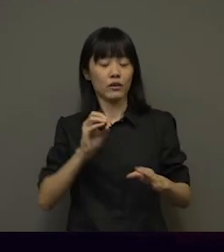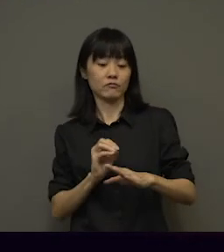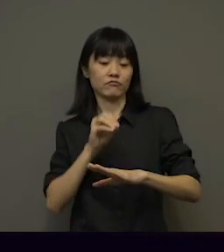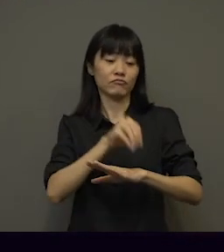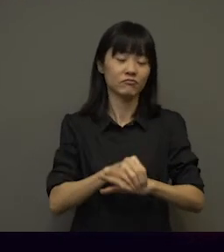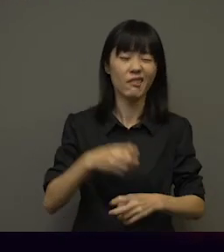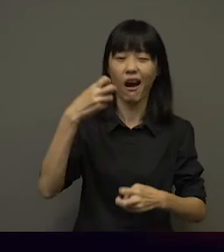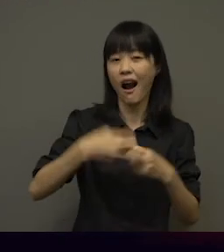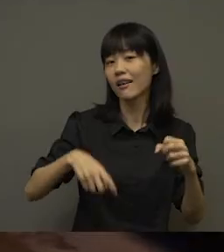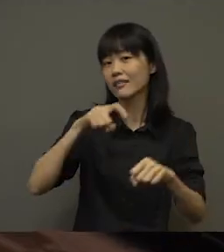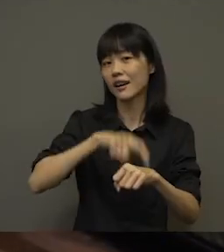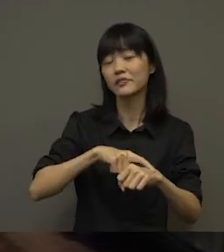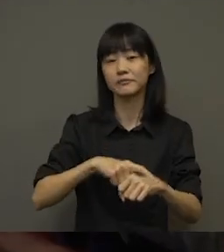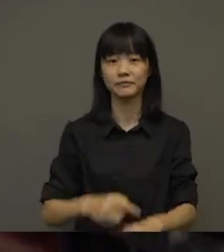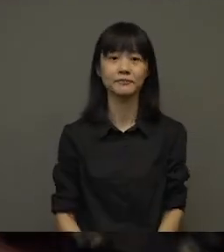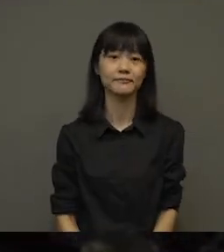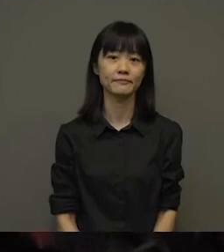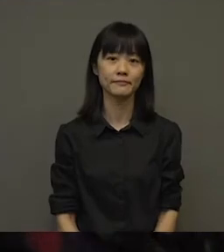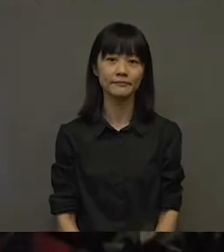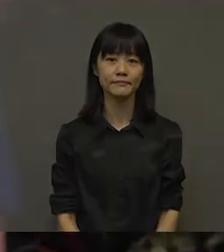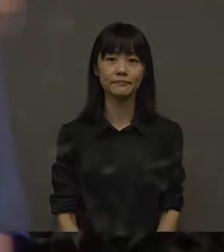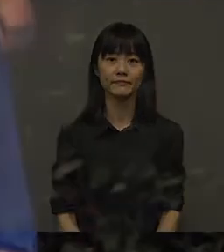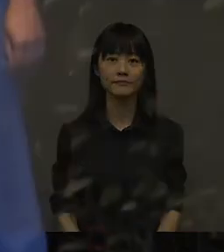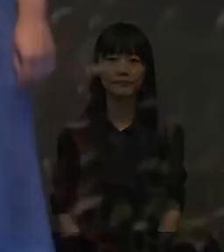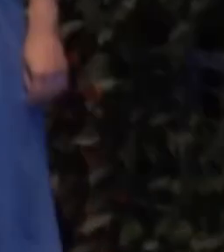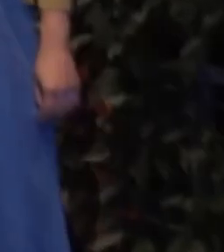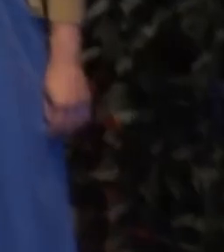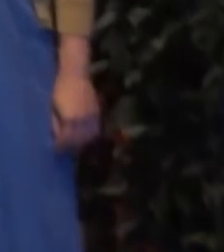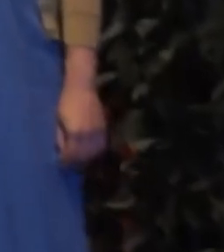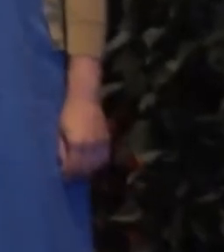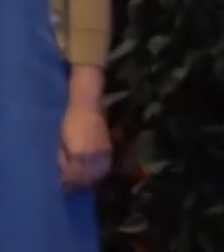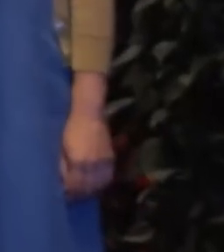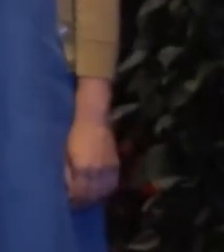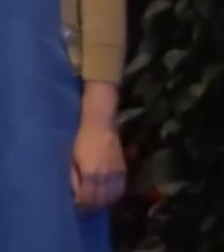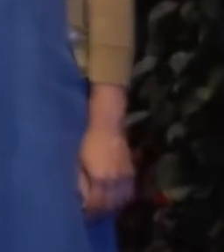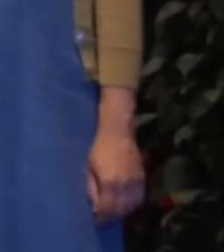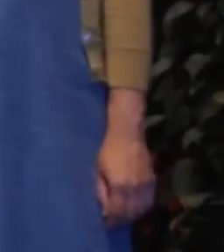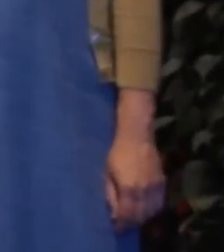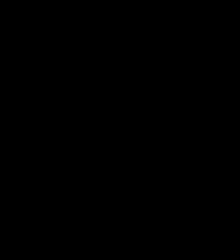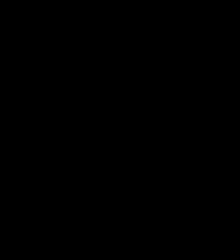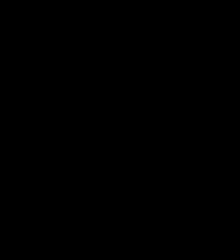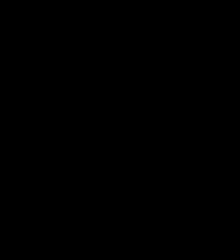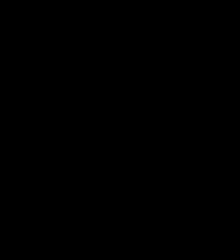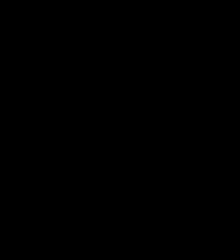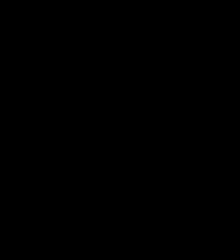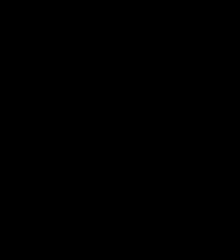these testing times. Life is in progress.